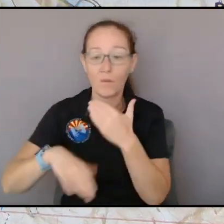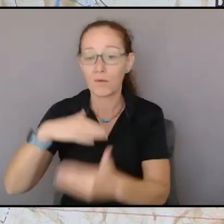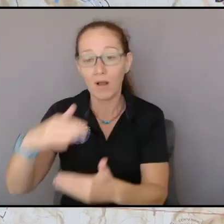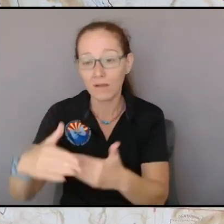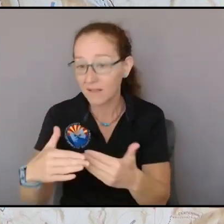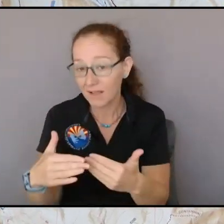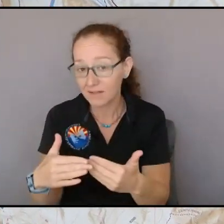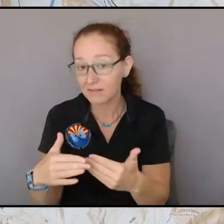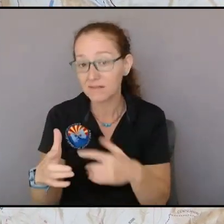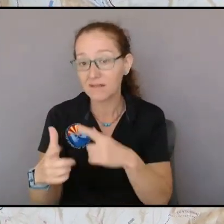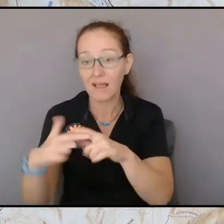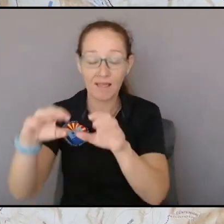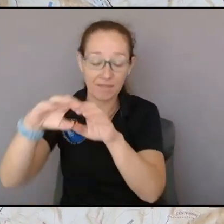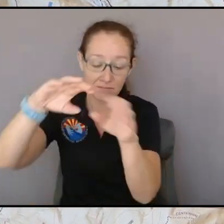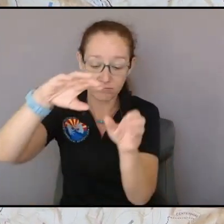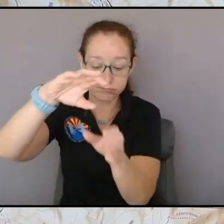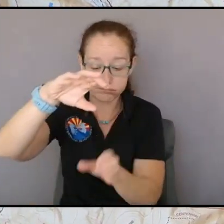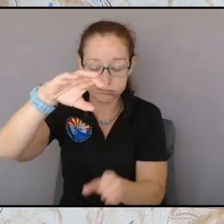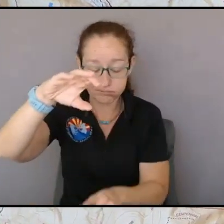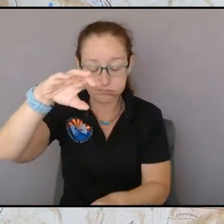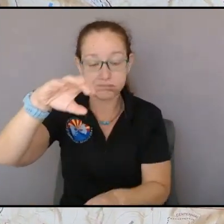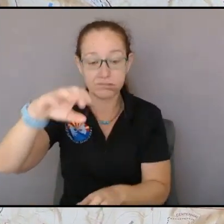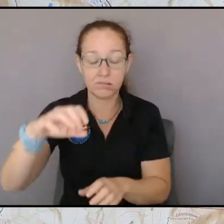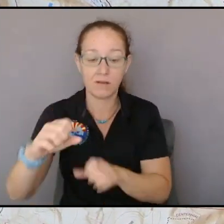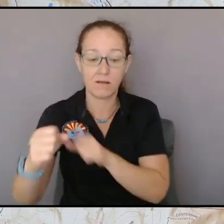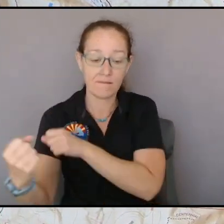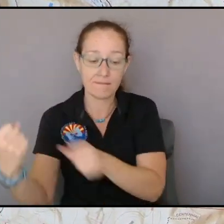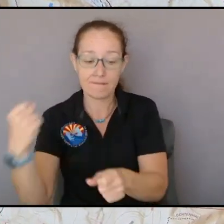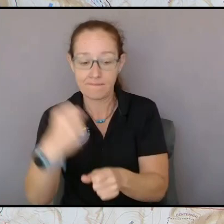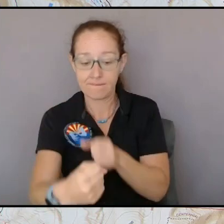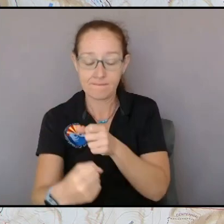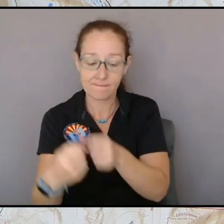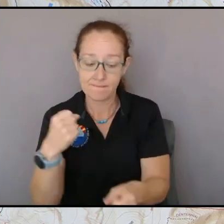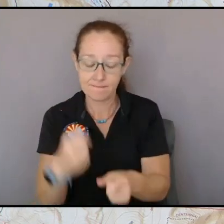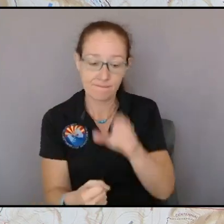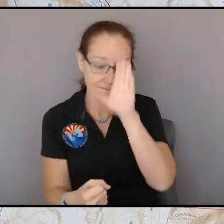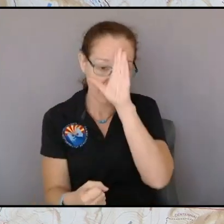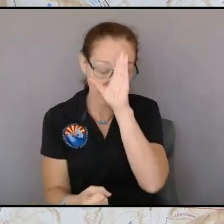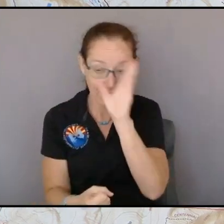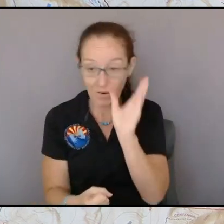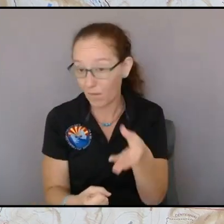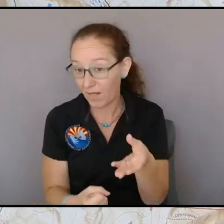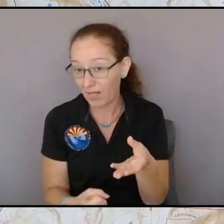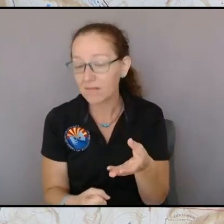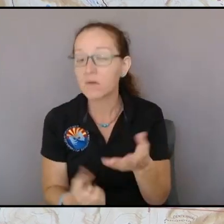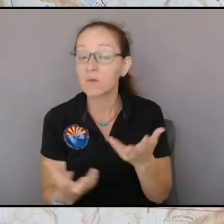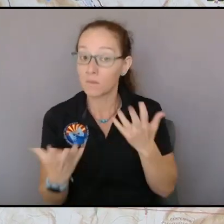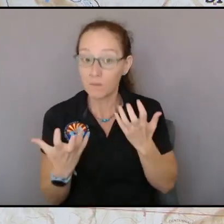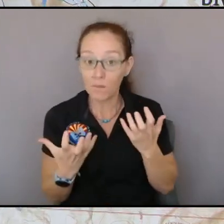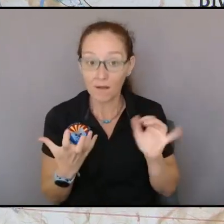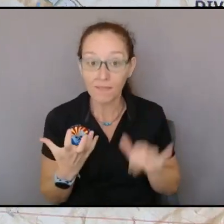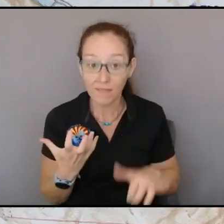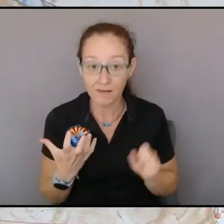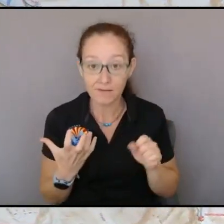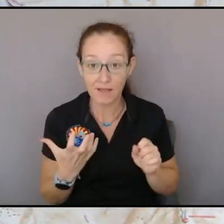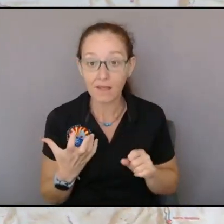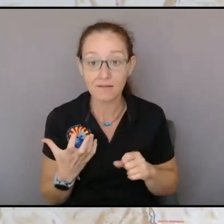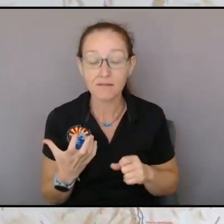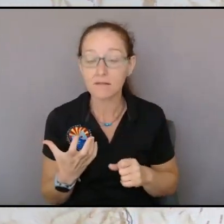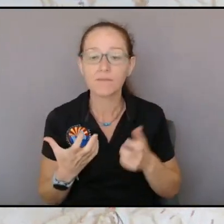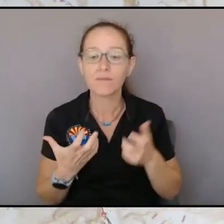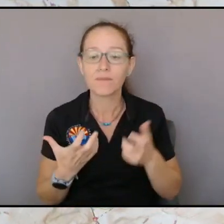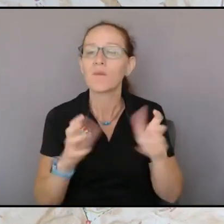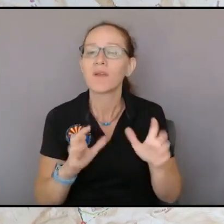and plug crews in and start going around this edge that is what we want to do that we don't want to take this fire out to the